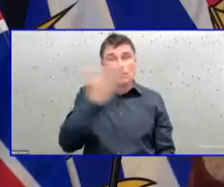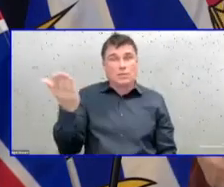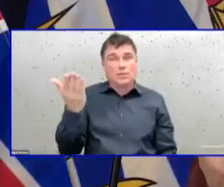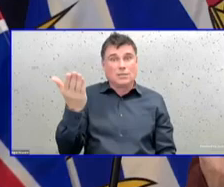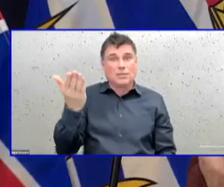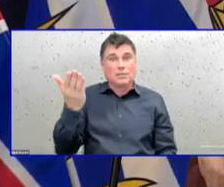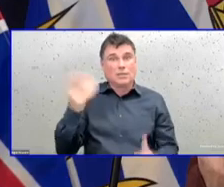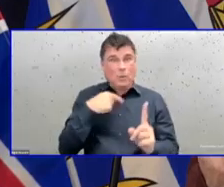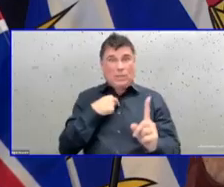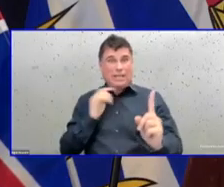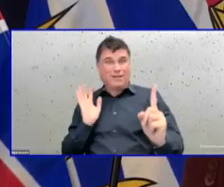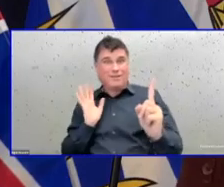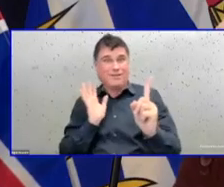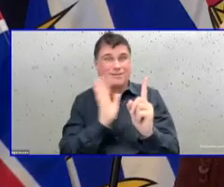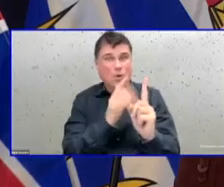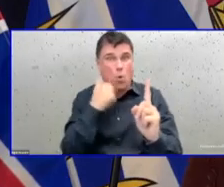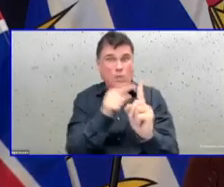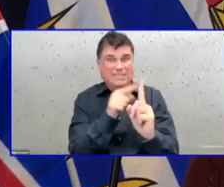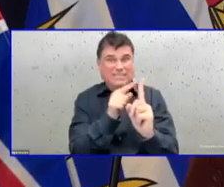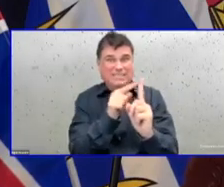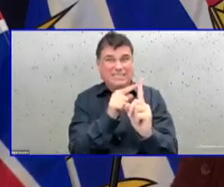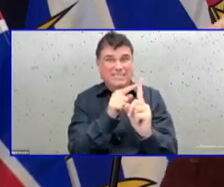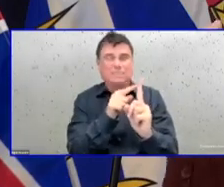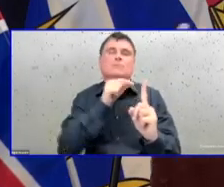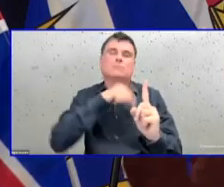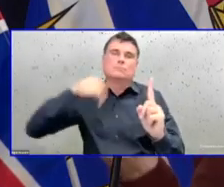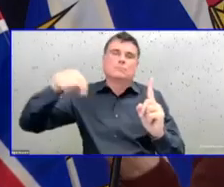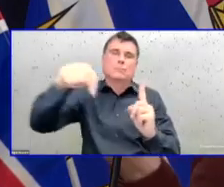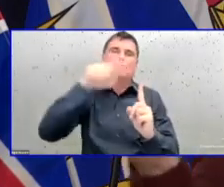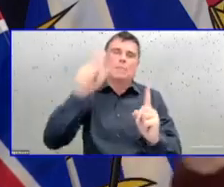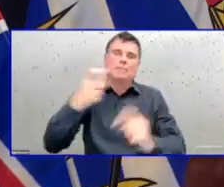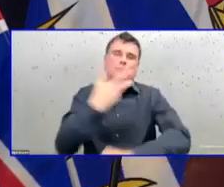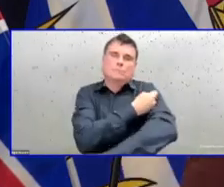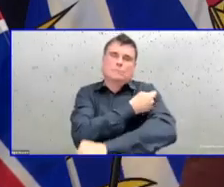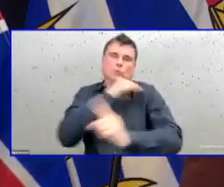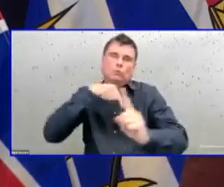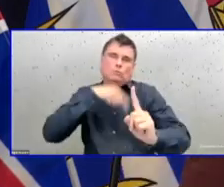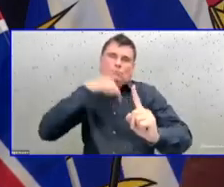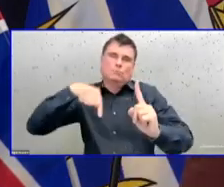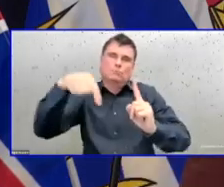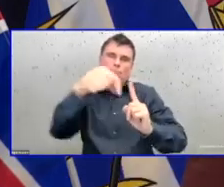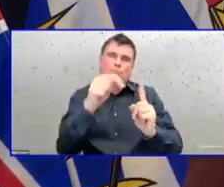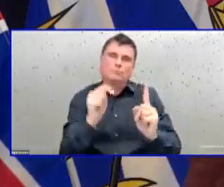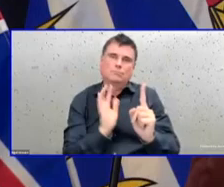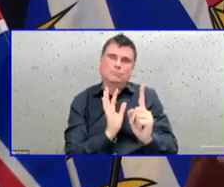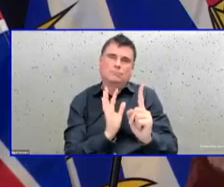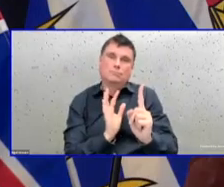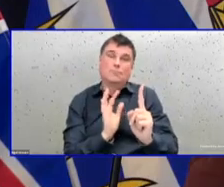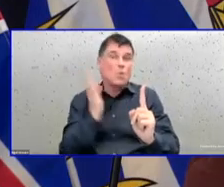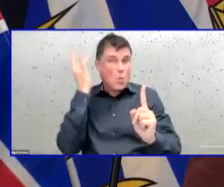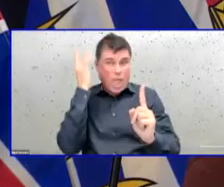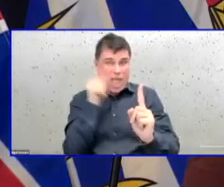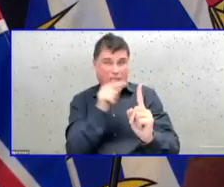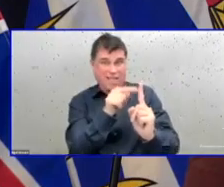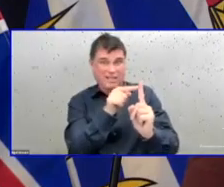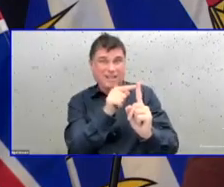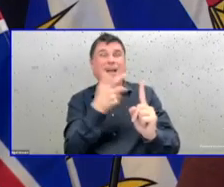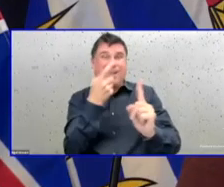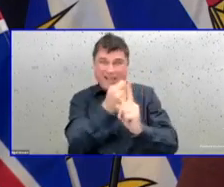having more severe illness is that much higher. And that leads to people ending up in hospital and sadly